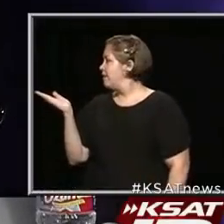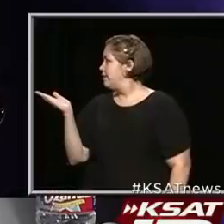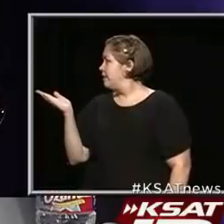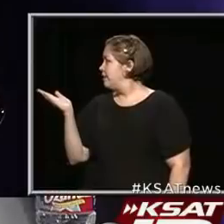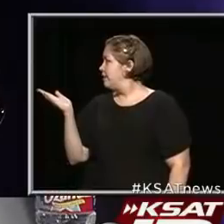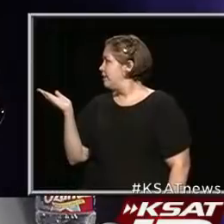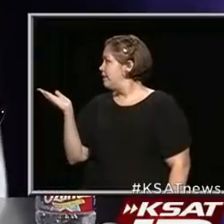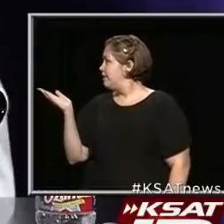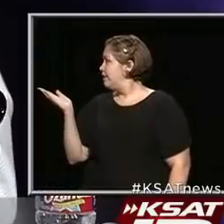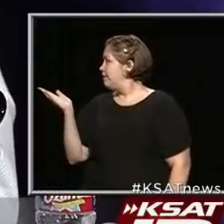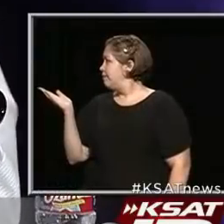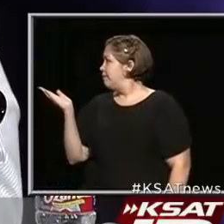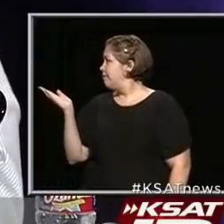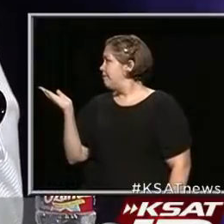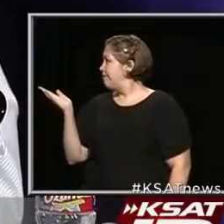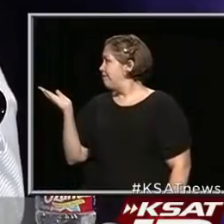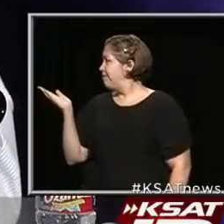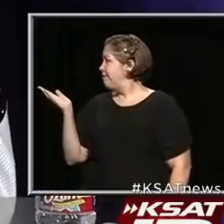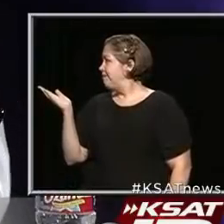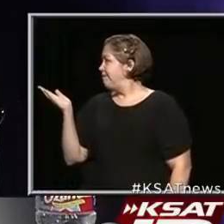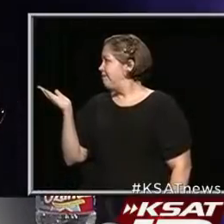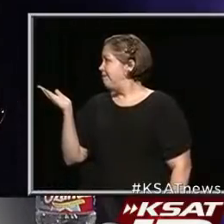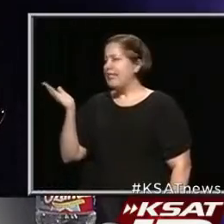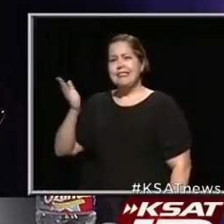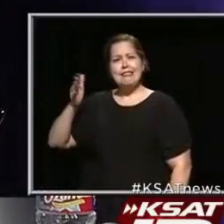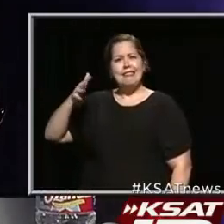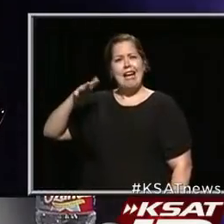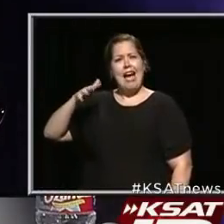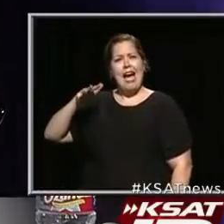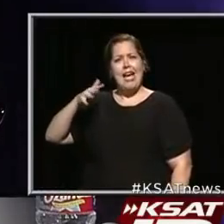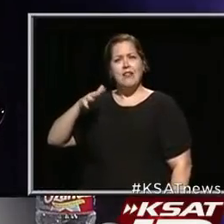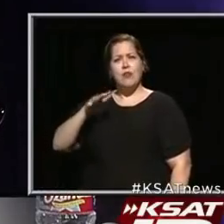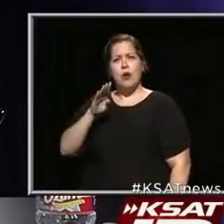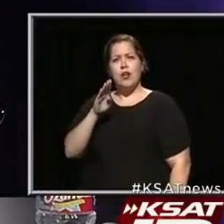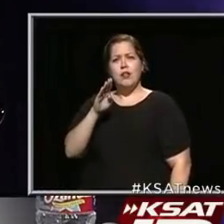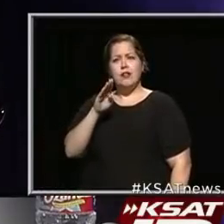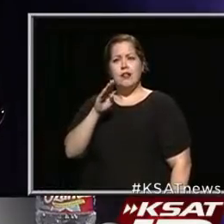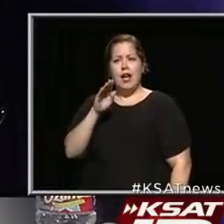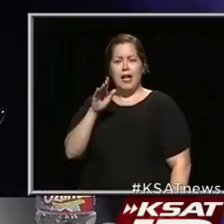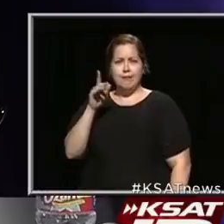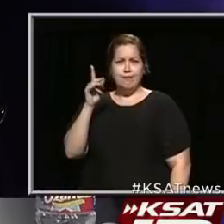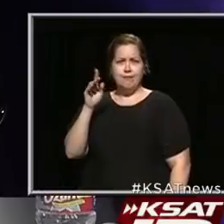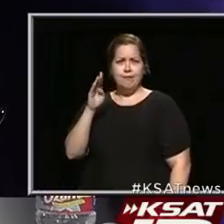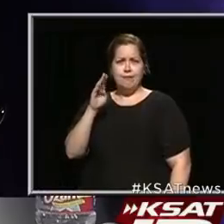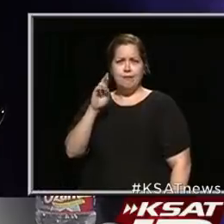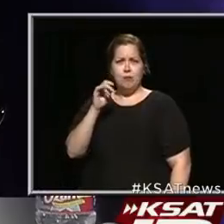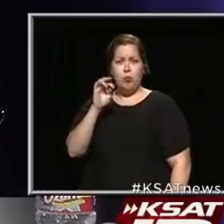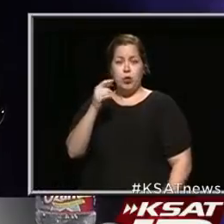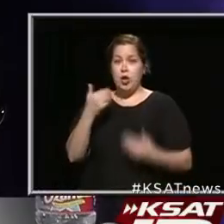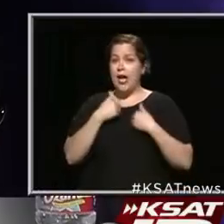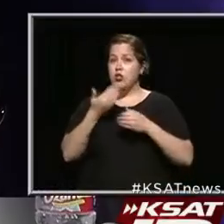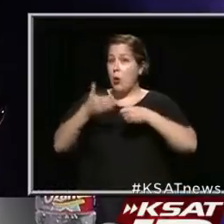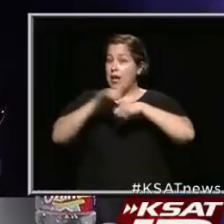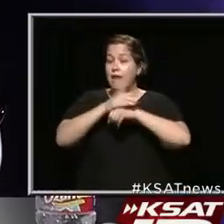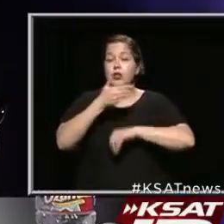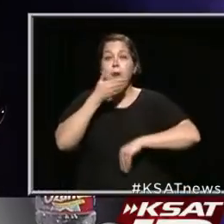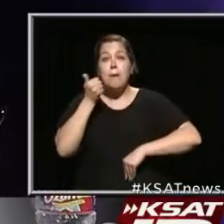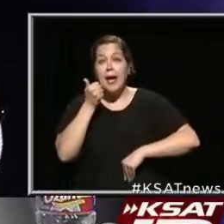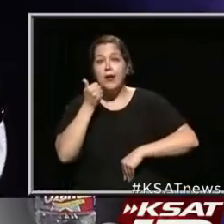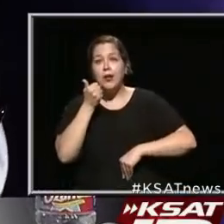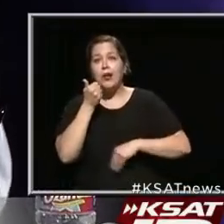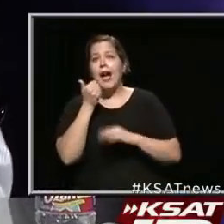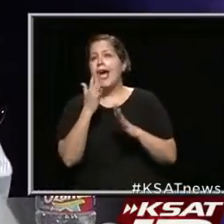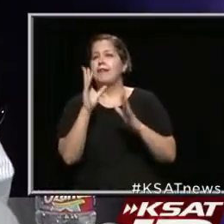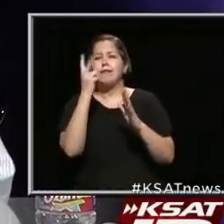Now, that's kind of what Bridget had down there, so it does cover you better, and there's no doubt that it's